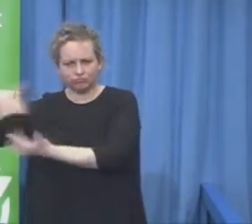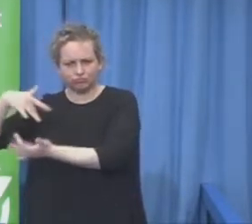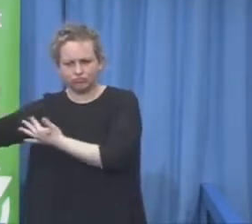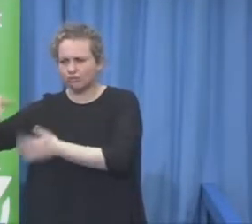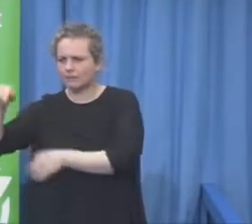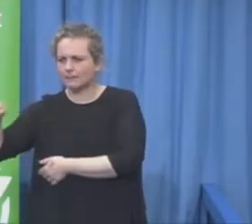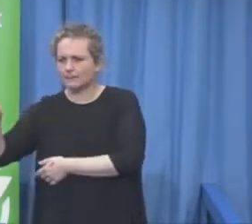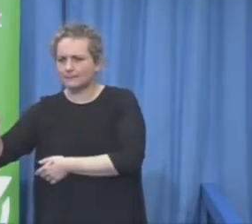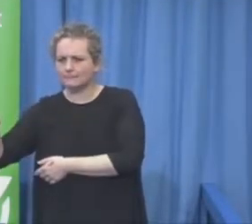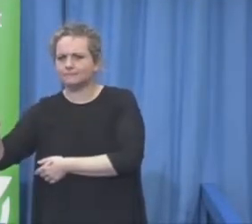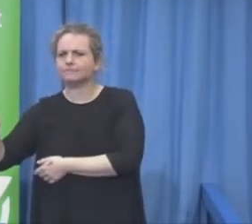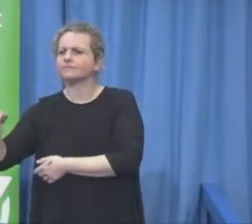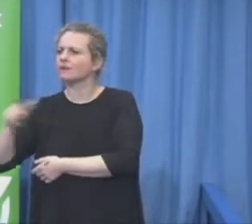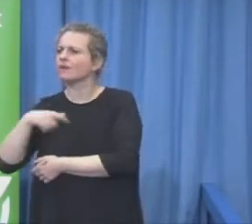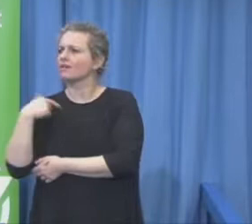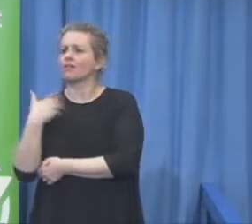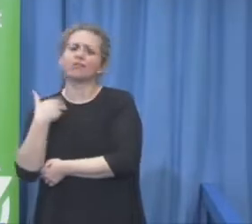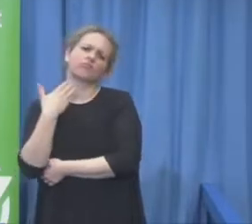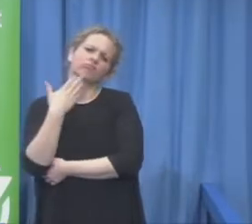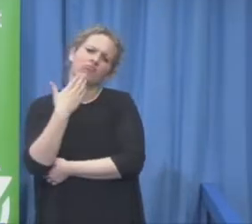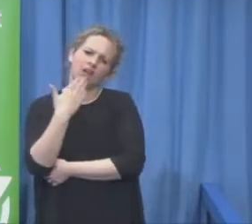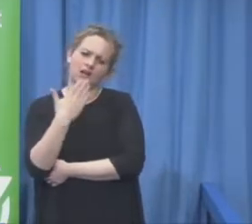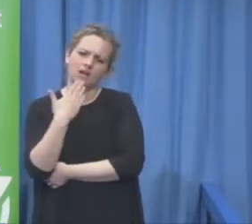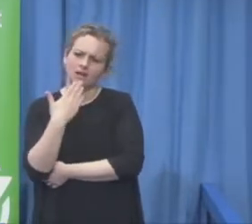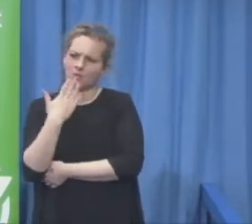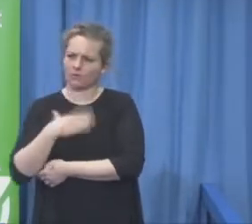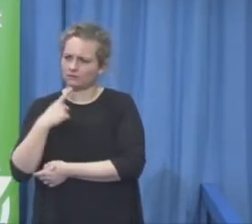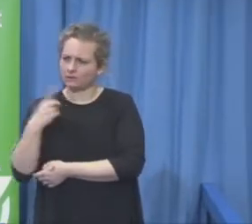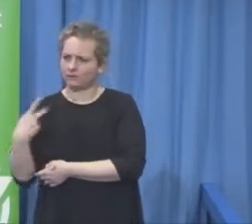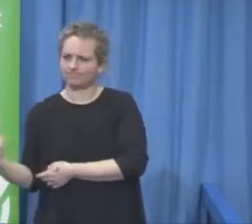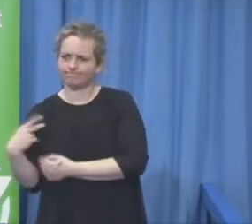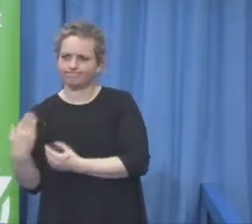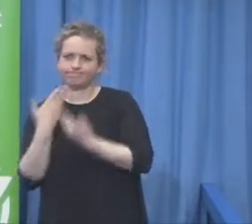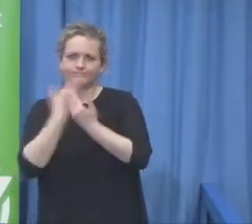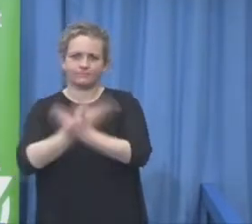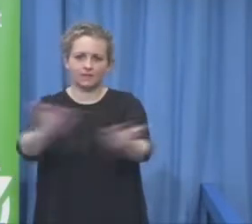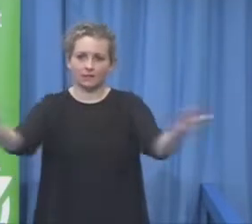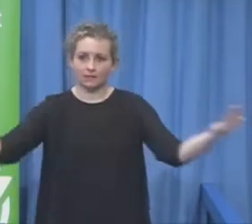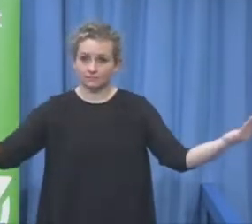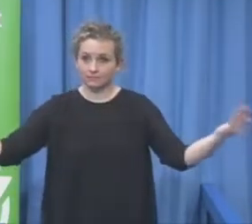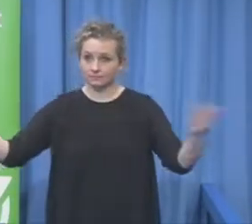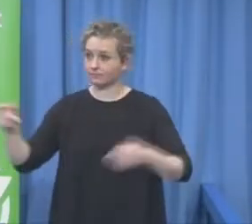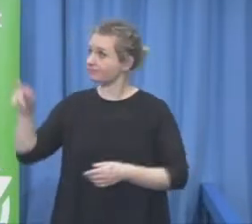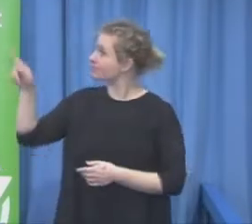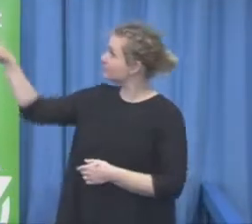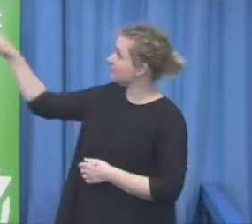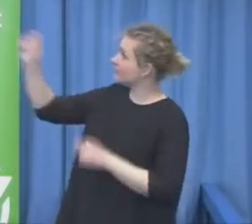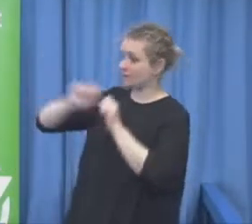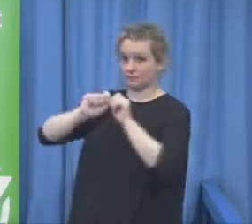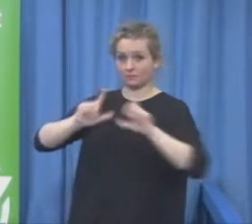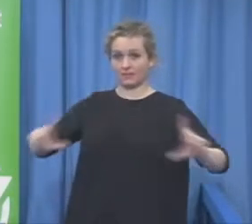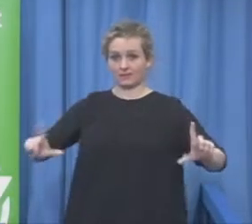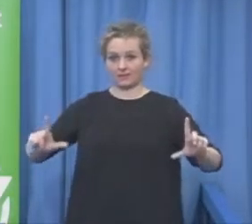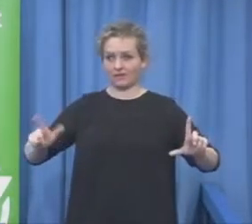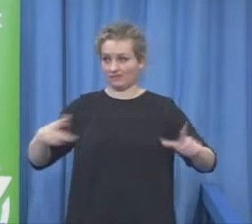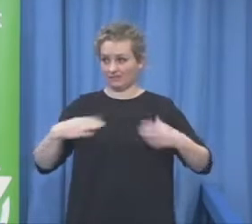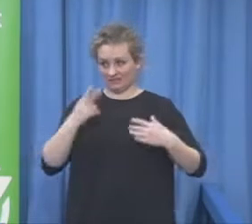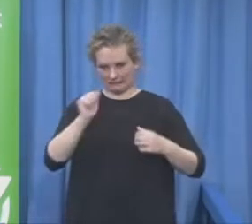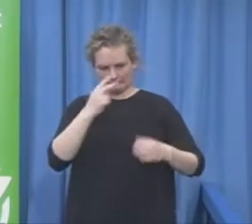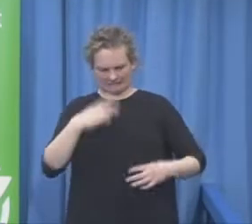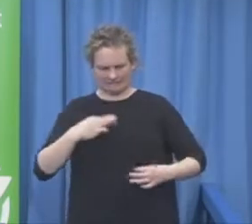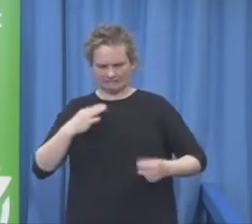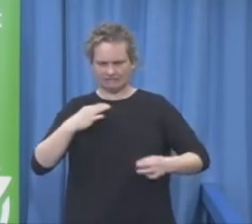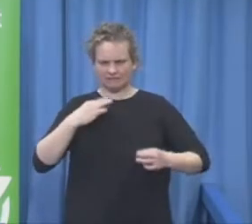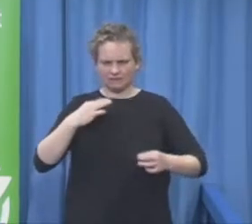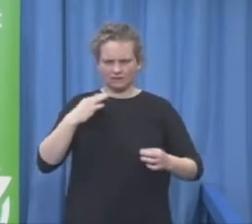our concept people design on fashion fashion for example he has a Tokyo collection maybe we'll go to the